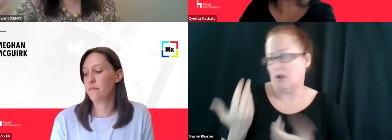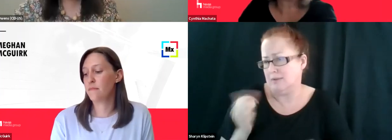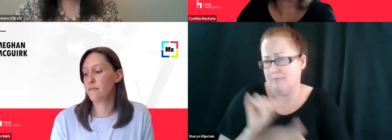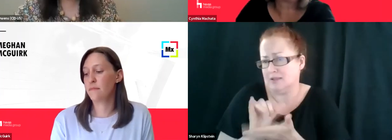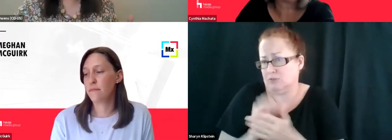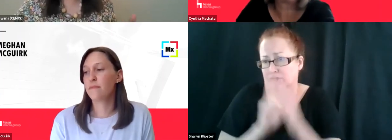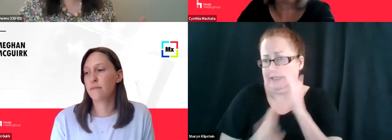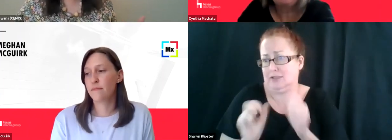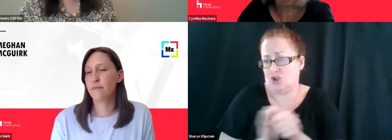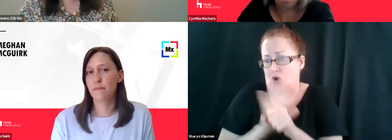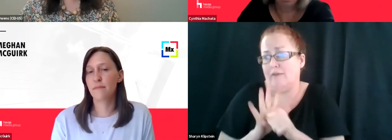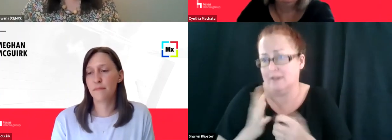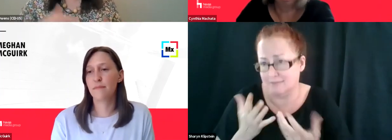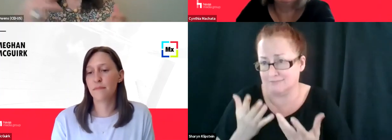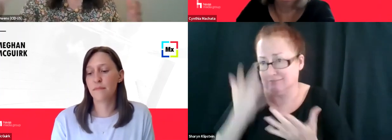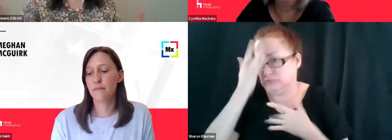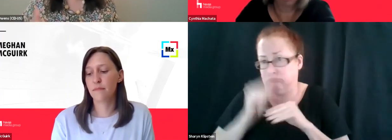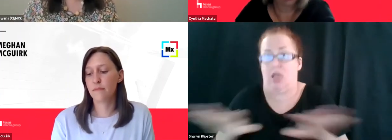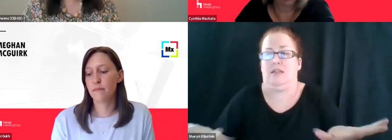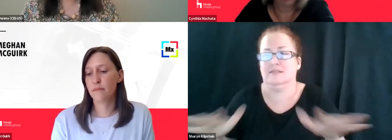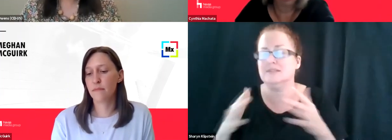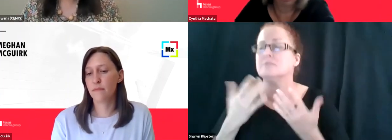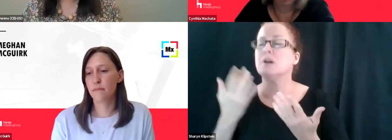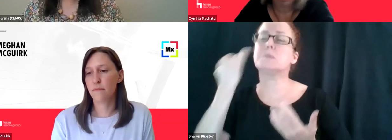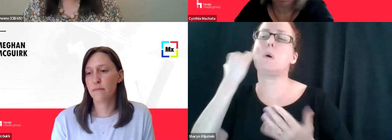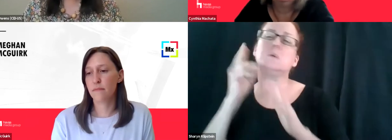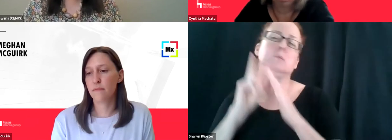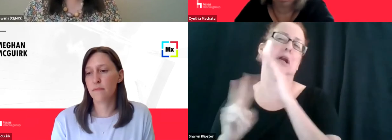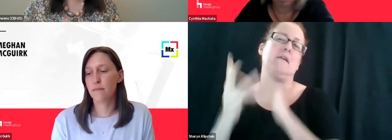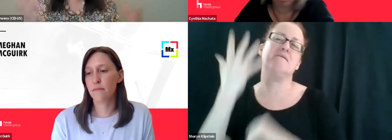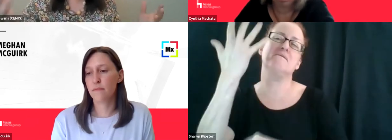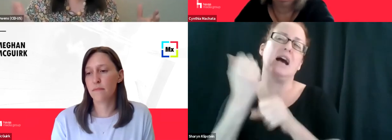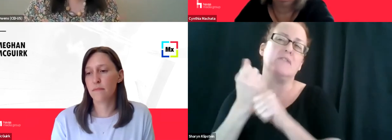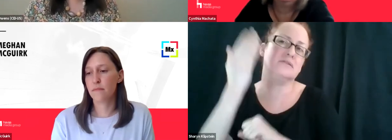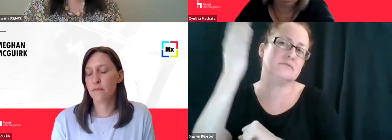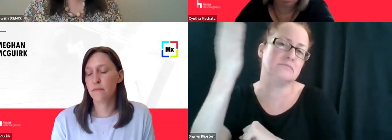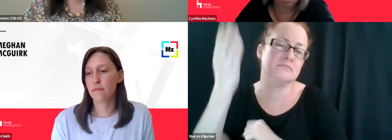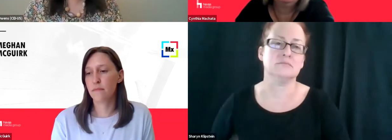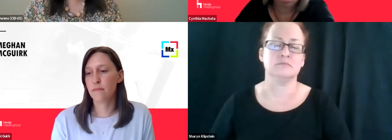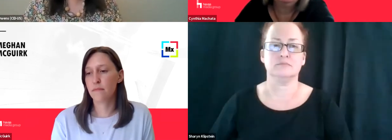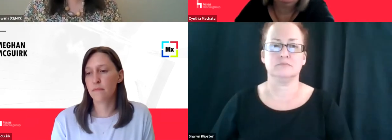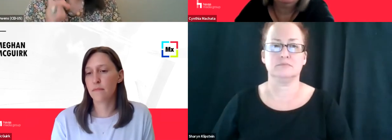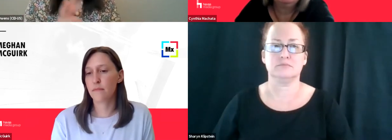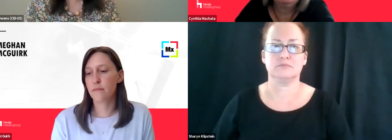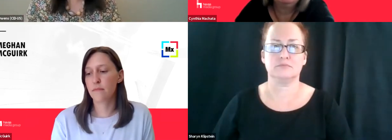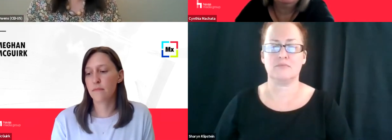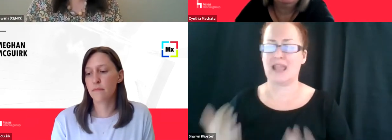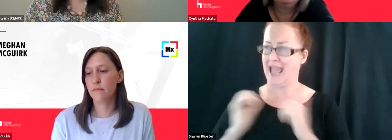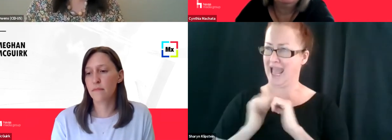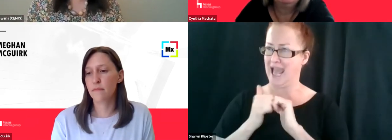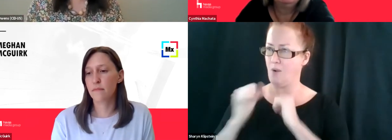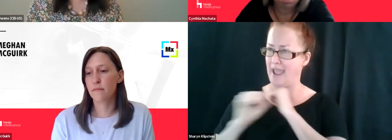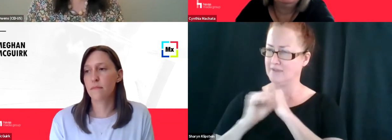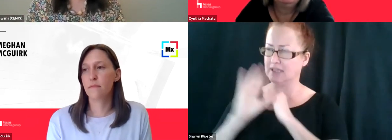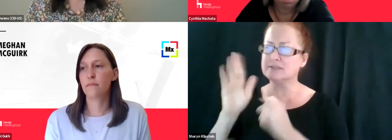pandemic a year ago. So let's say five years from now, or even shorter. Um, particularly with